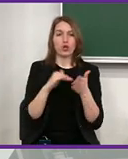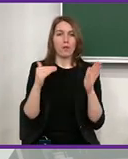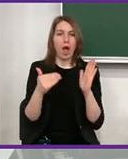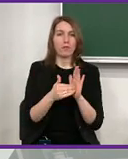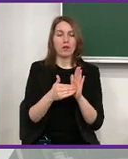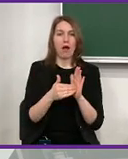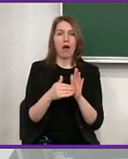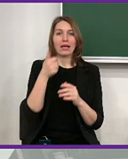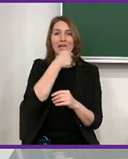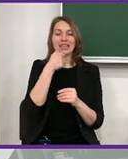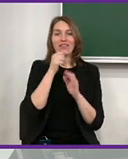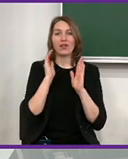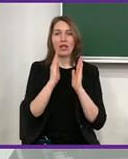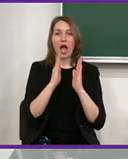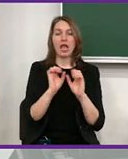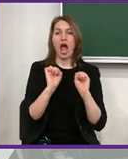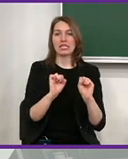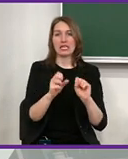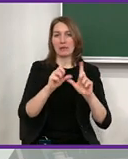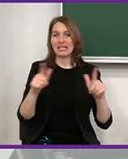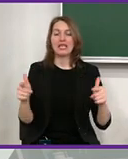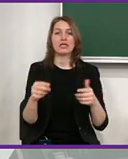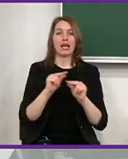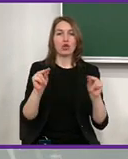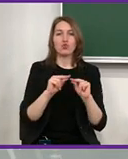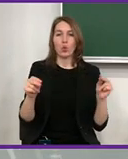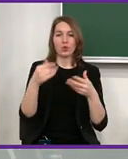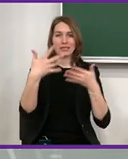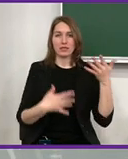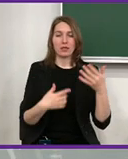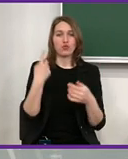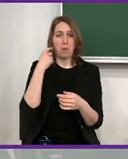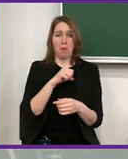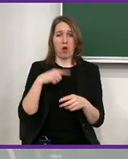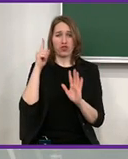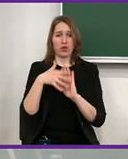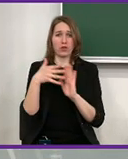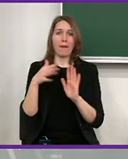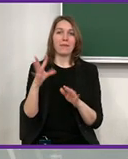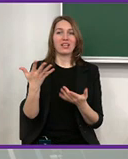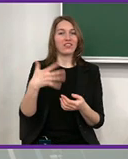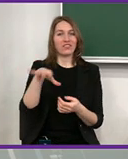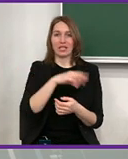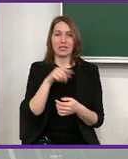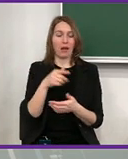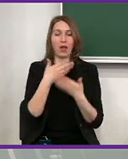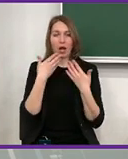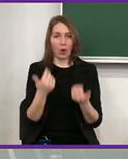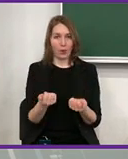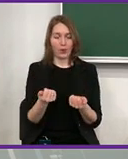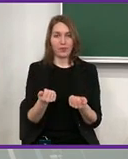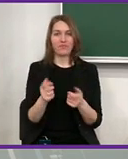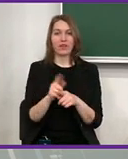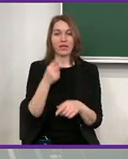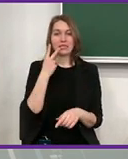proper registration of working hours, proper payment, also EPAs. And for